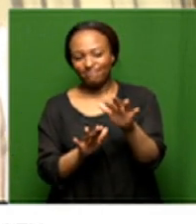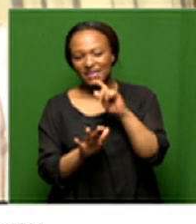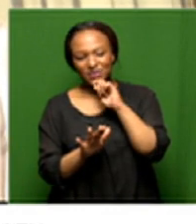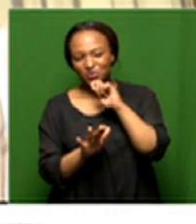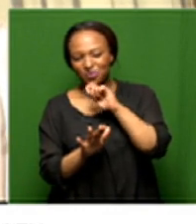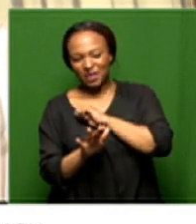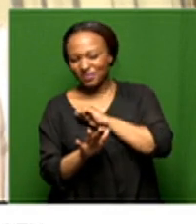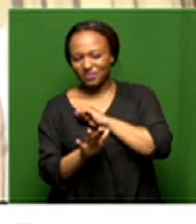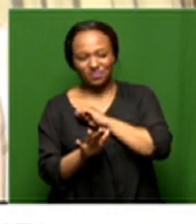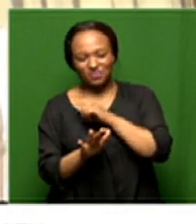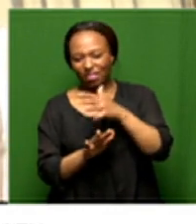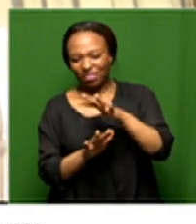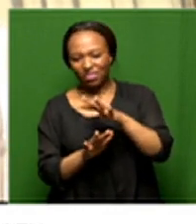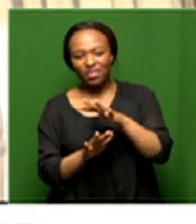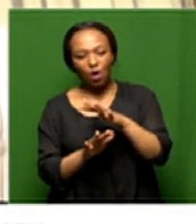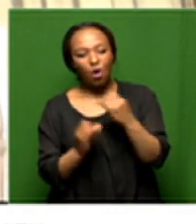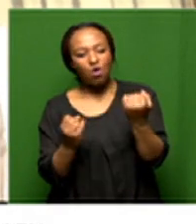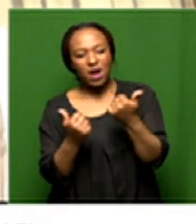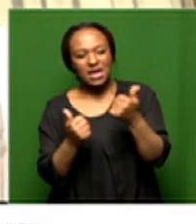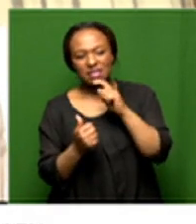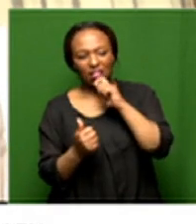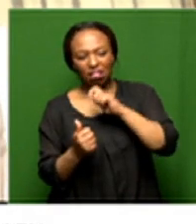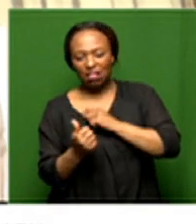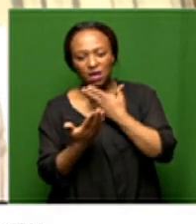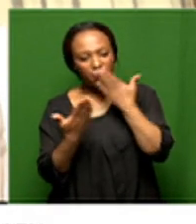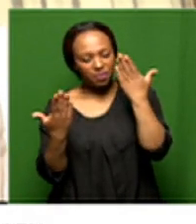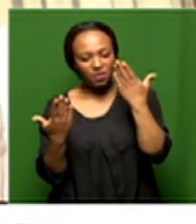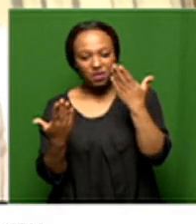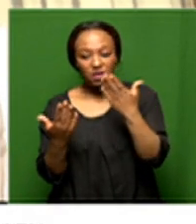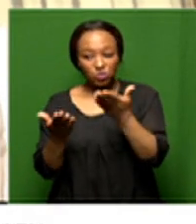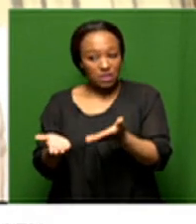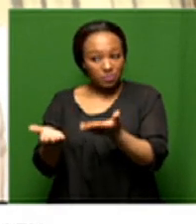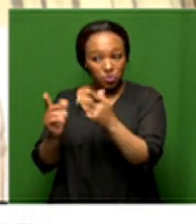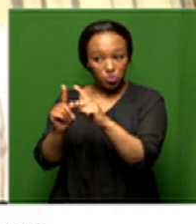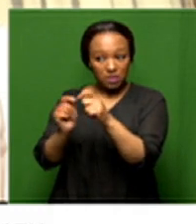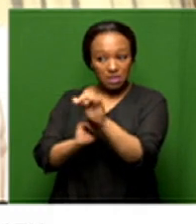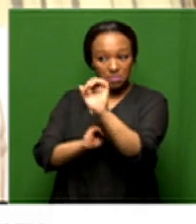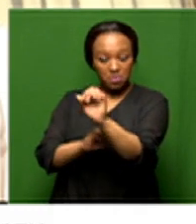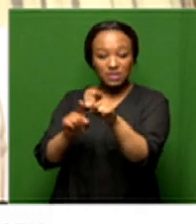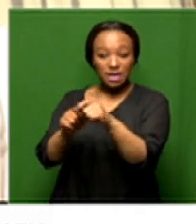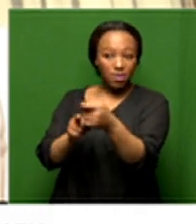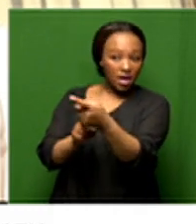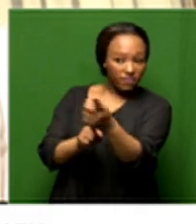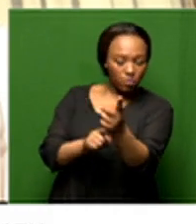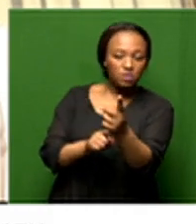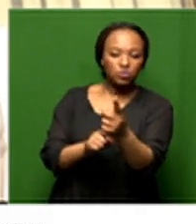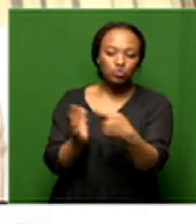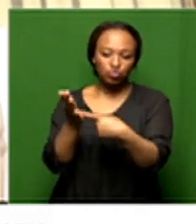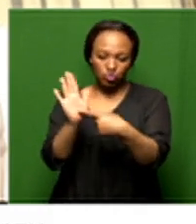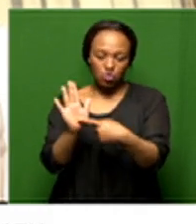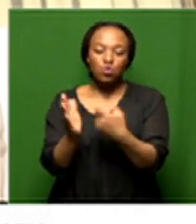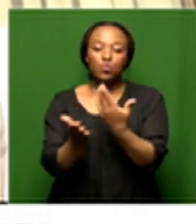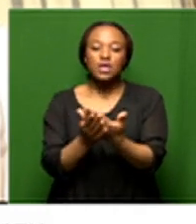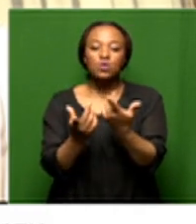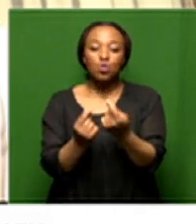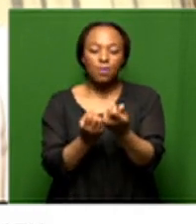hasn't eroded already so this is up to you and your team and the rest of everybody else to prove that this can be done it's